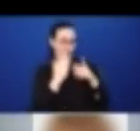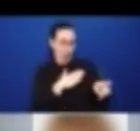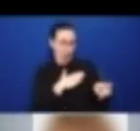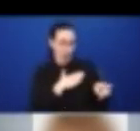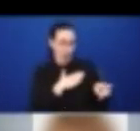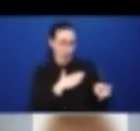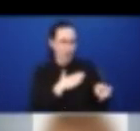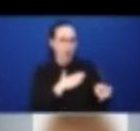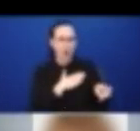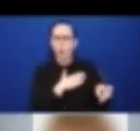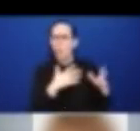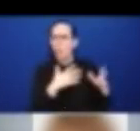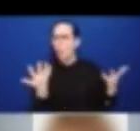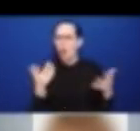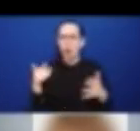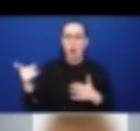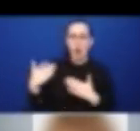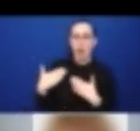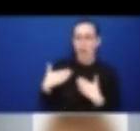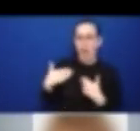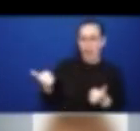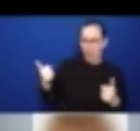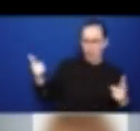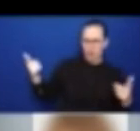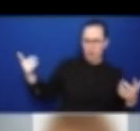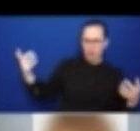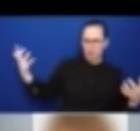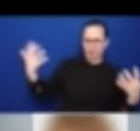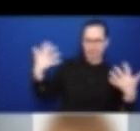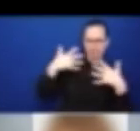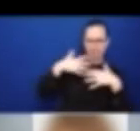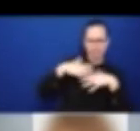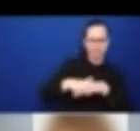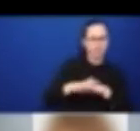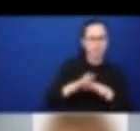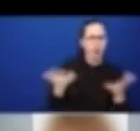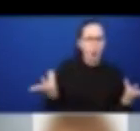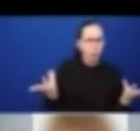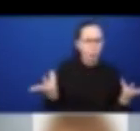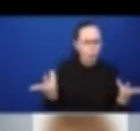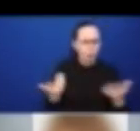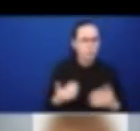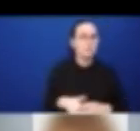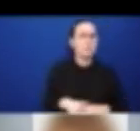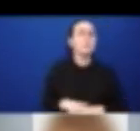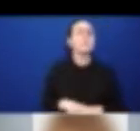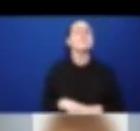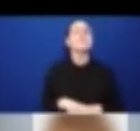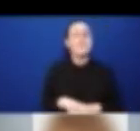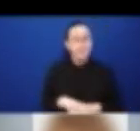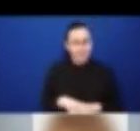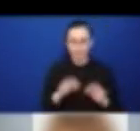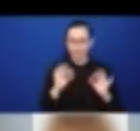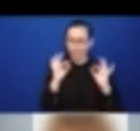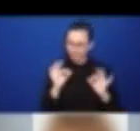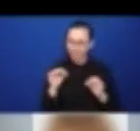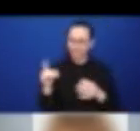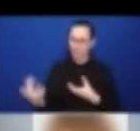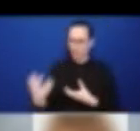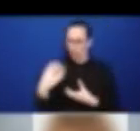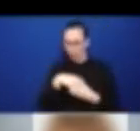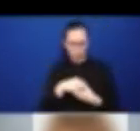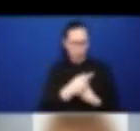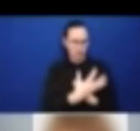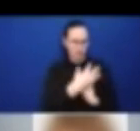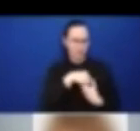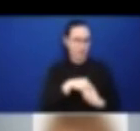settings. And specifically guidance providing for inclusive action in this intersection. In terms